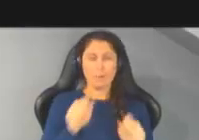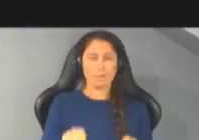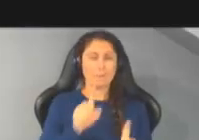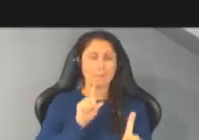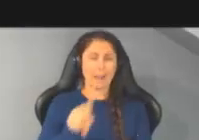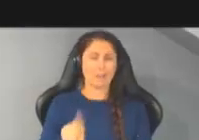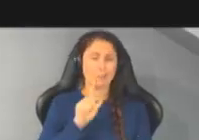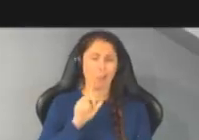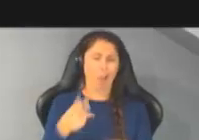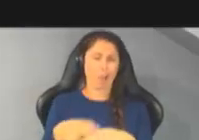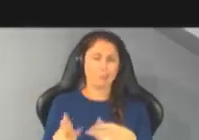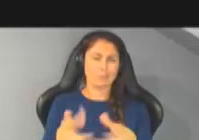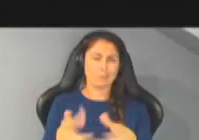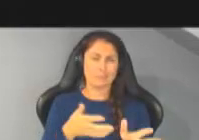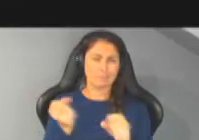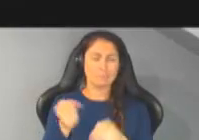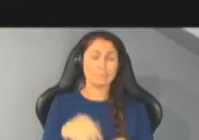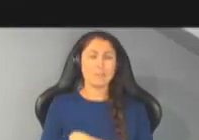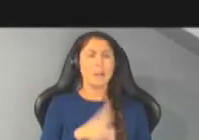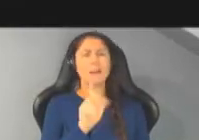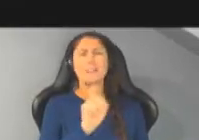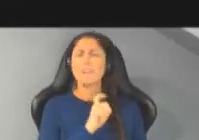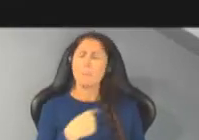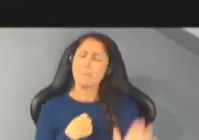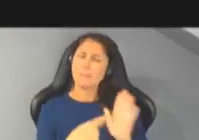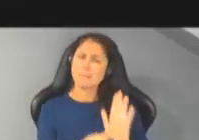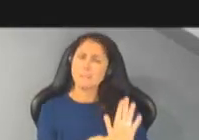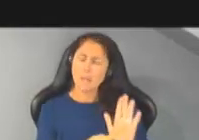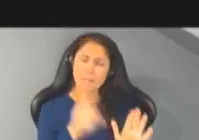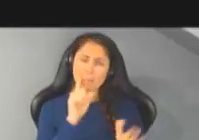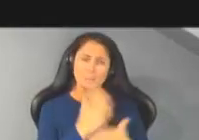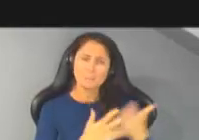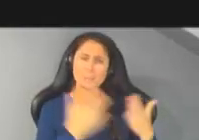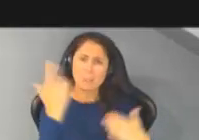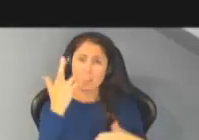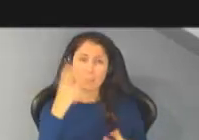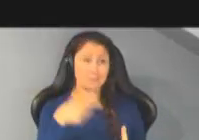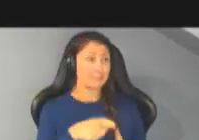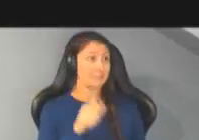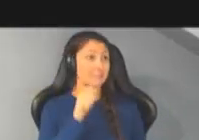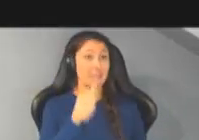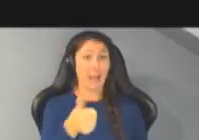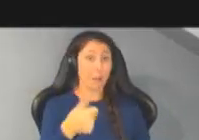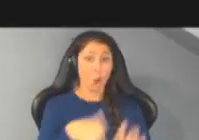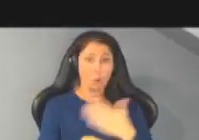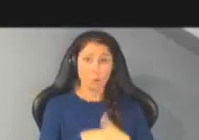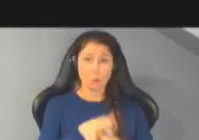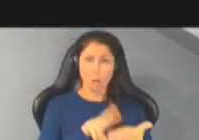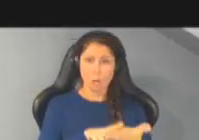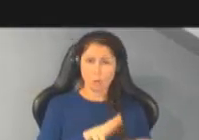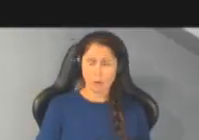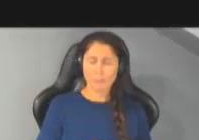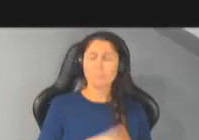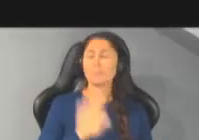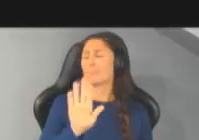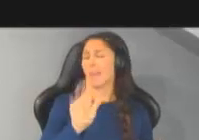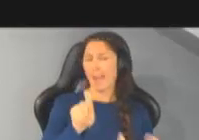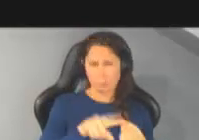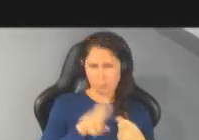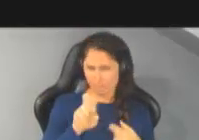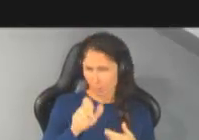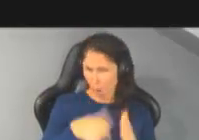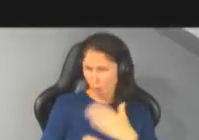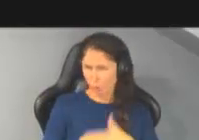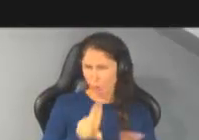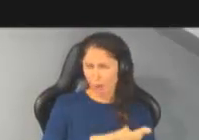easily and give me some examples if for some reason it's not under contracted it just has to be under contract it